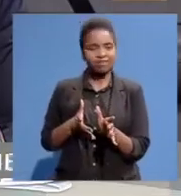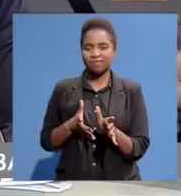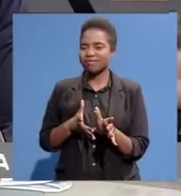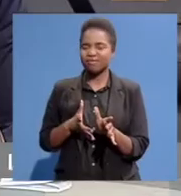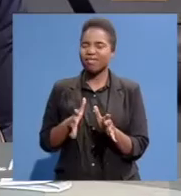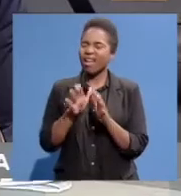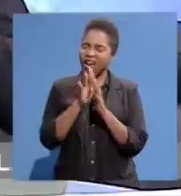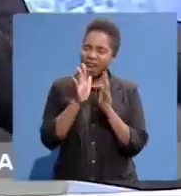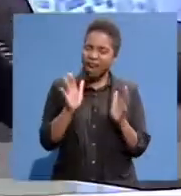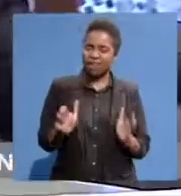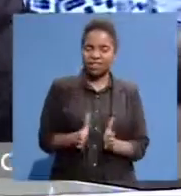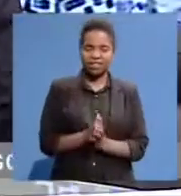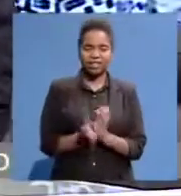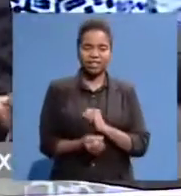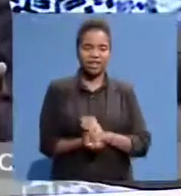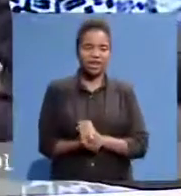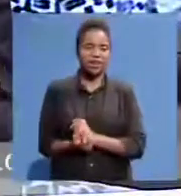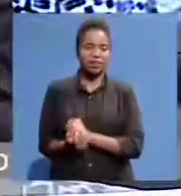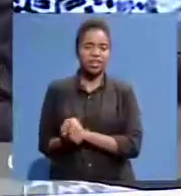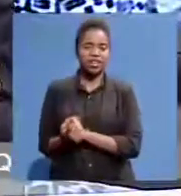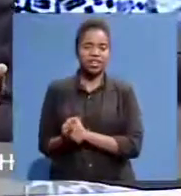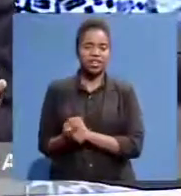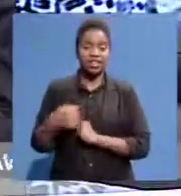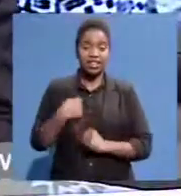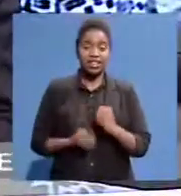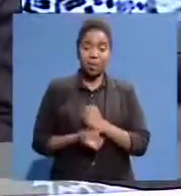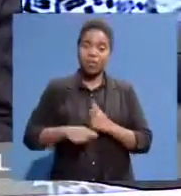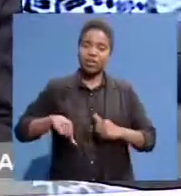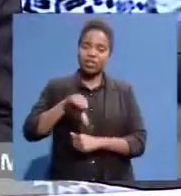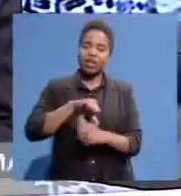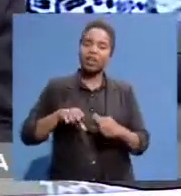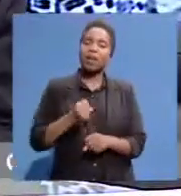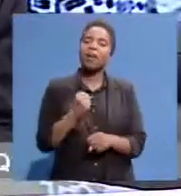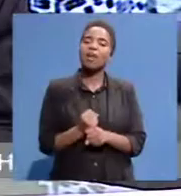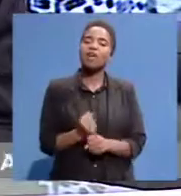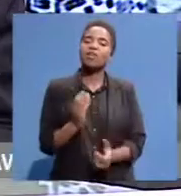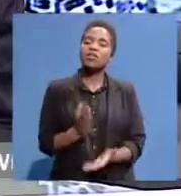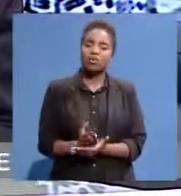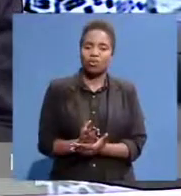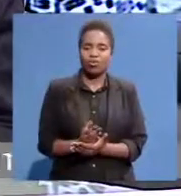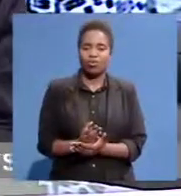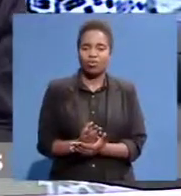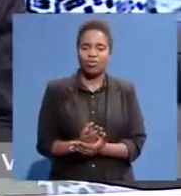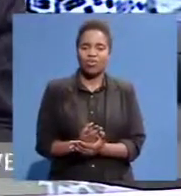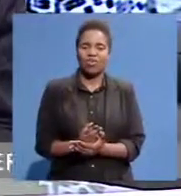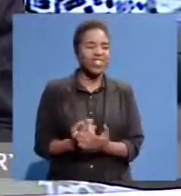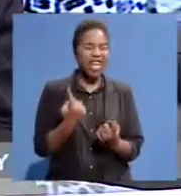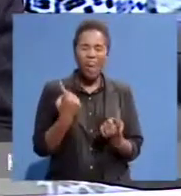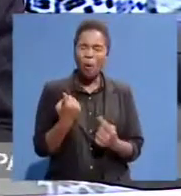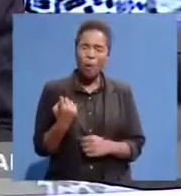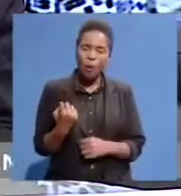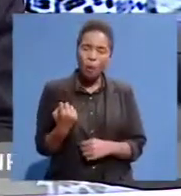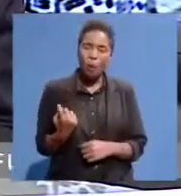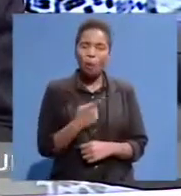Everything that is You know That permeates our society So we have to ensure That At every level We